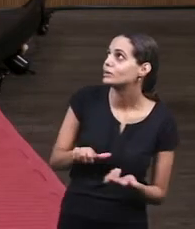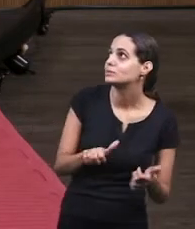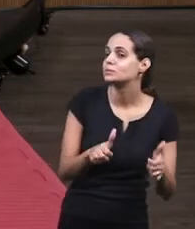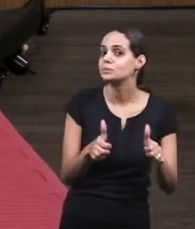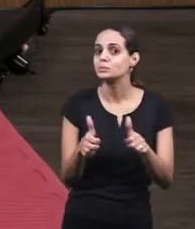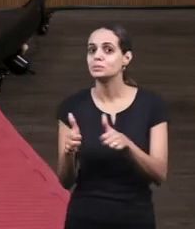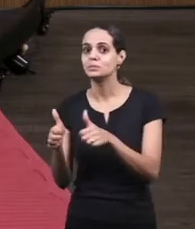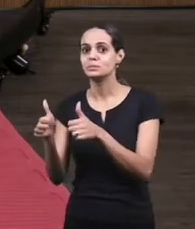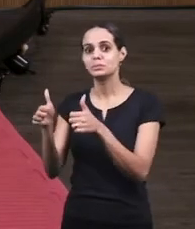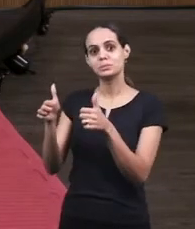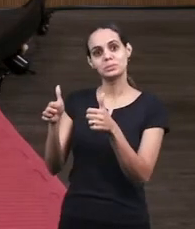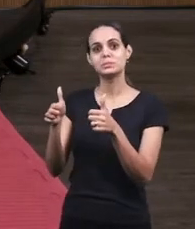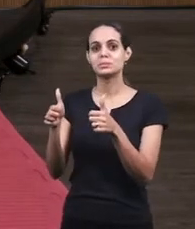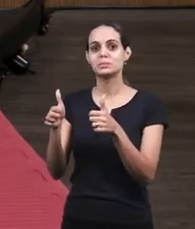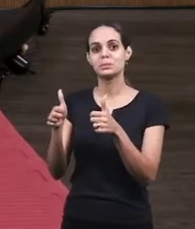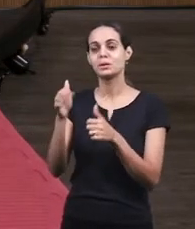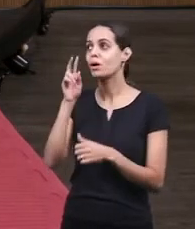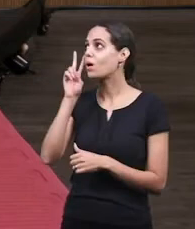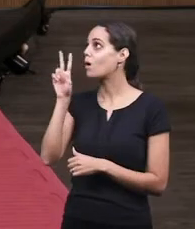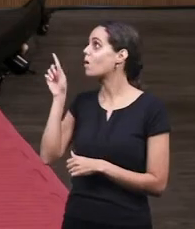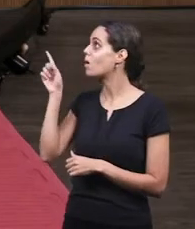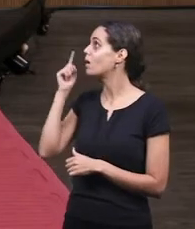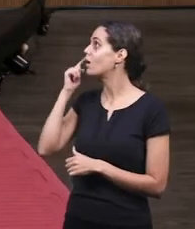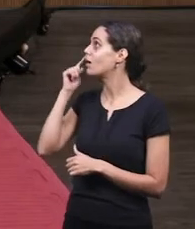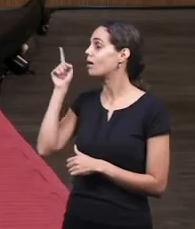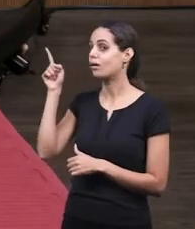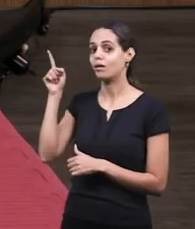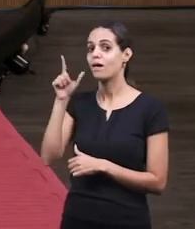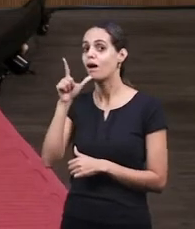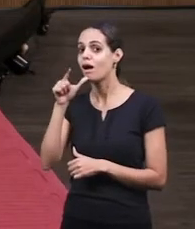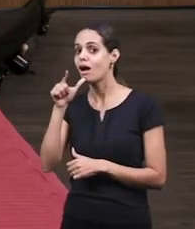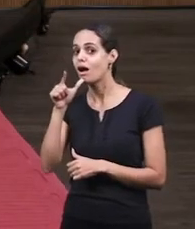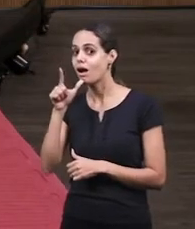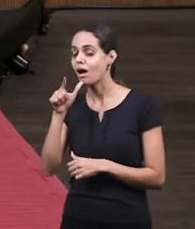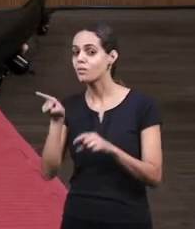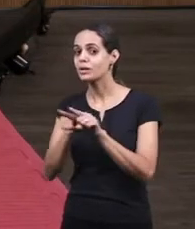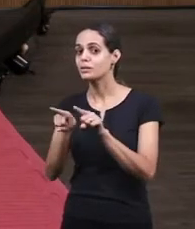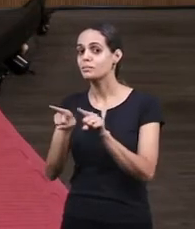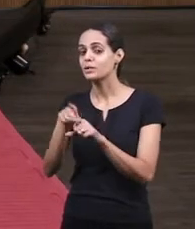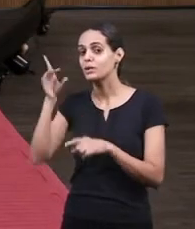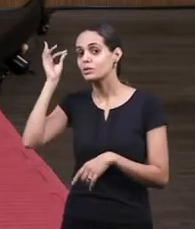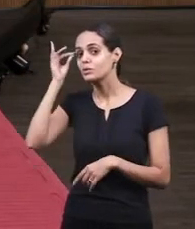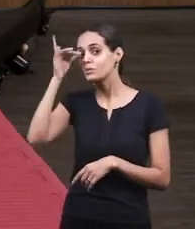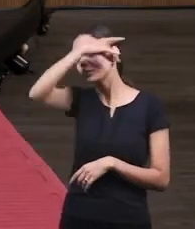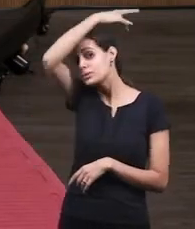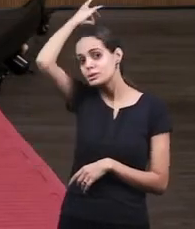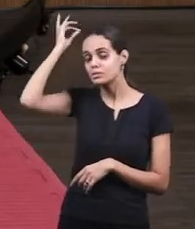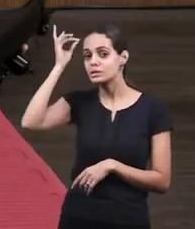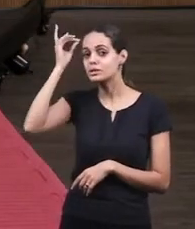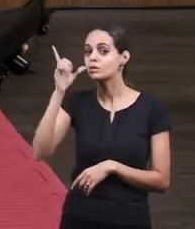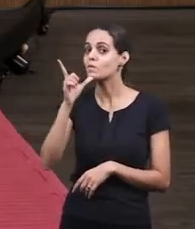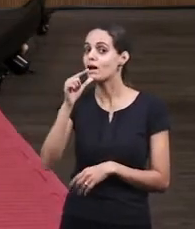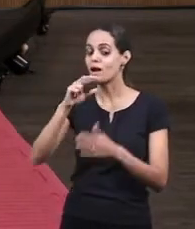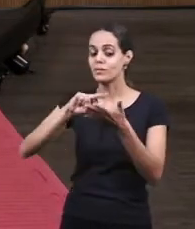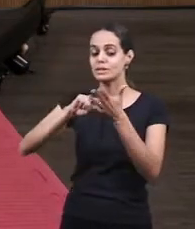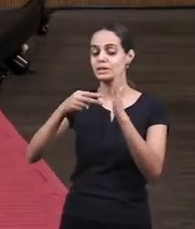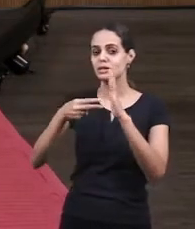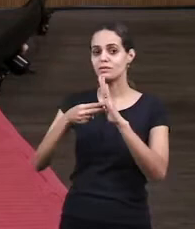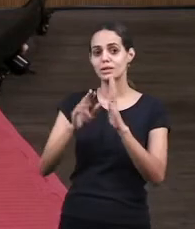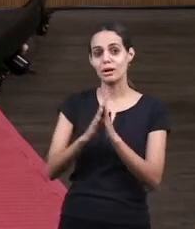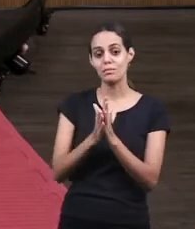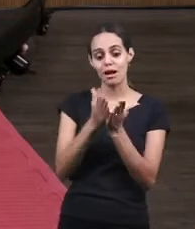to be born again is to be born out of the water which is the word of god